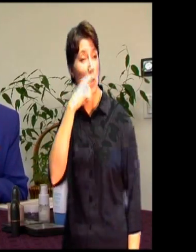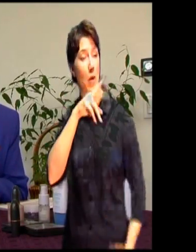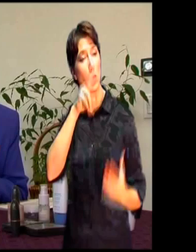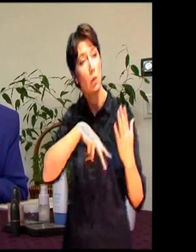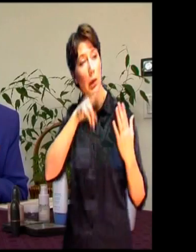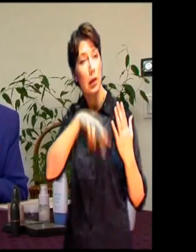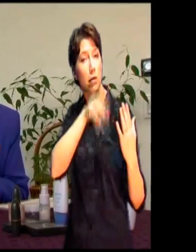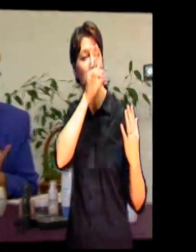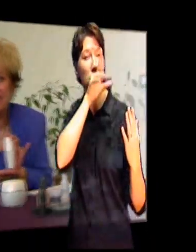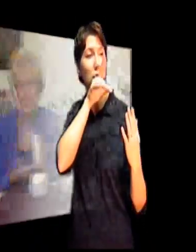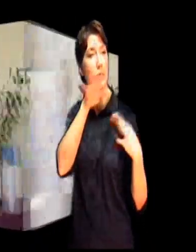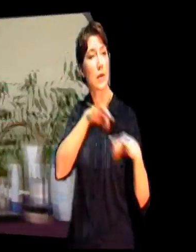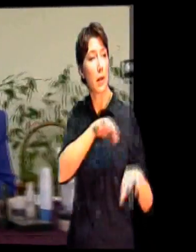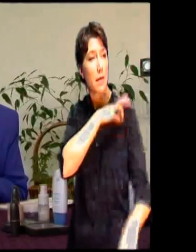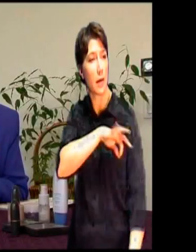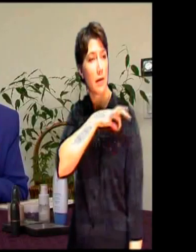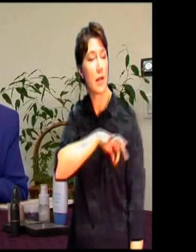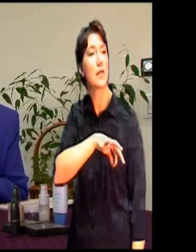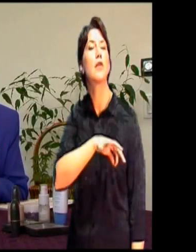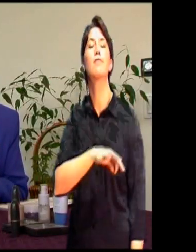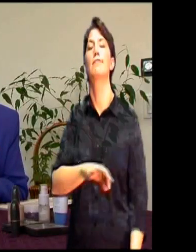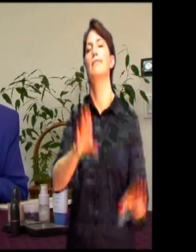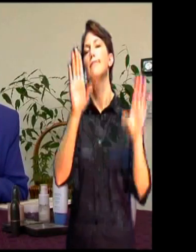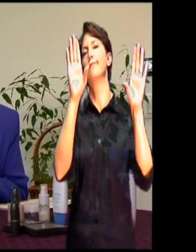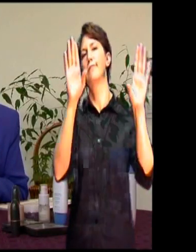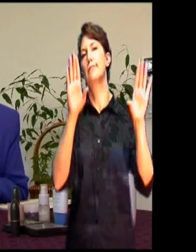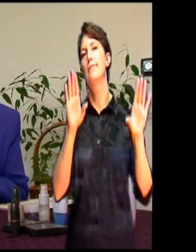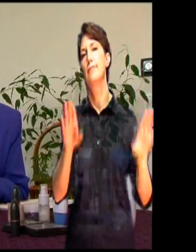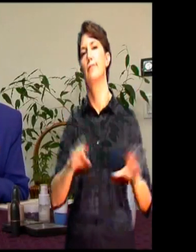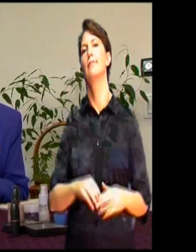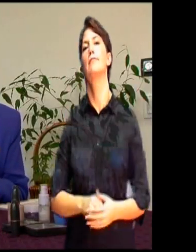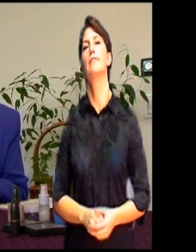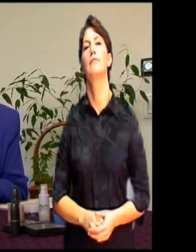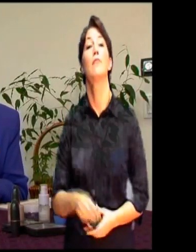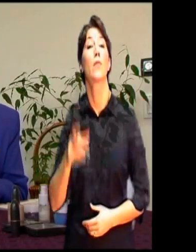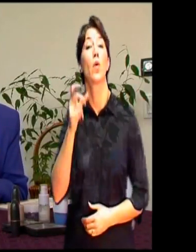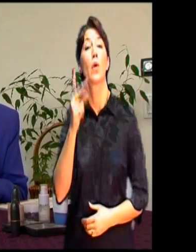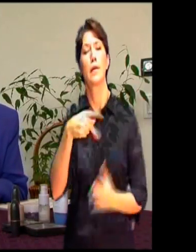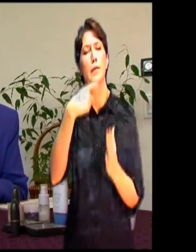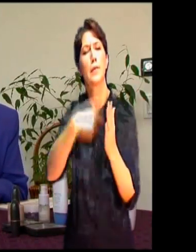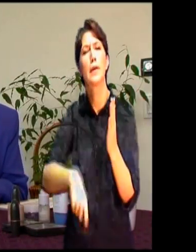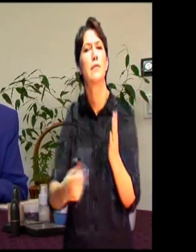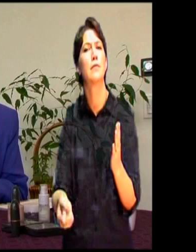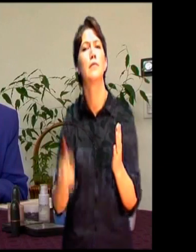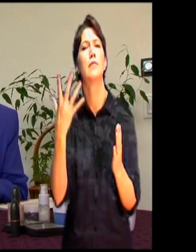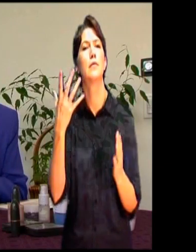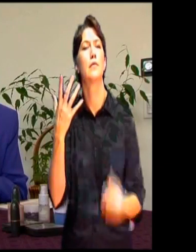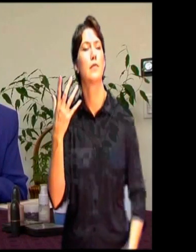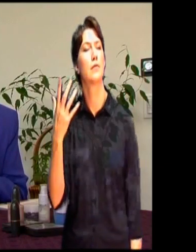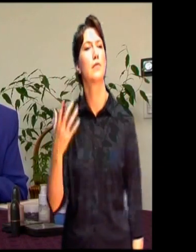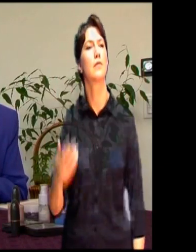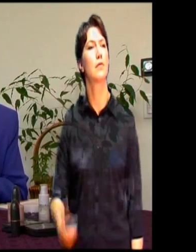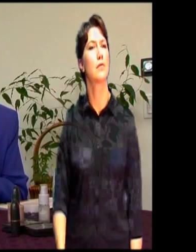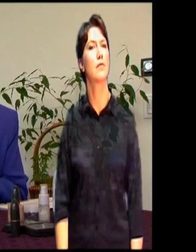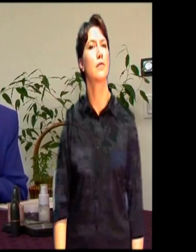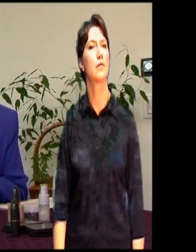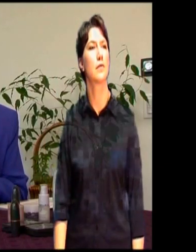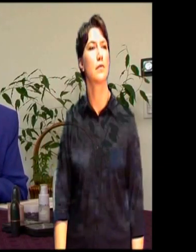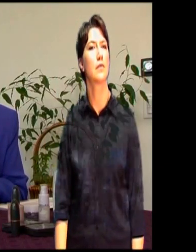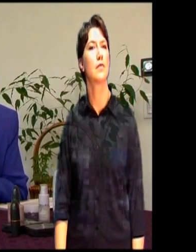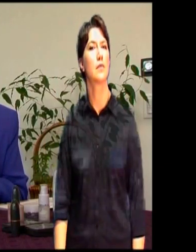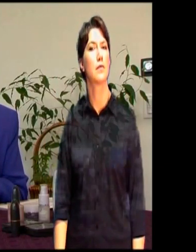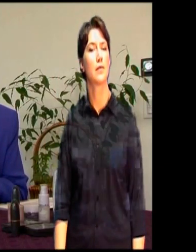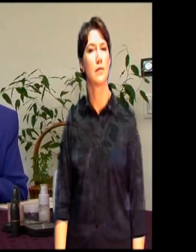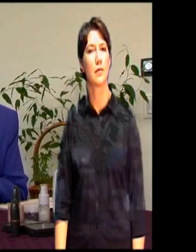use this product? Great. Okay, let's look at the price on the order form. What is the price of the Royal Jelly